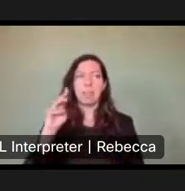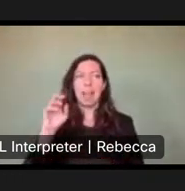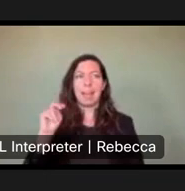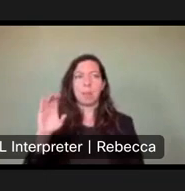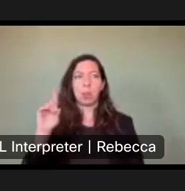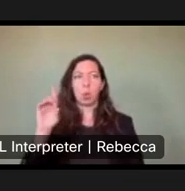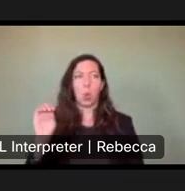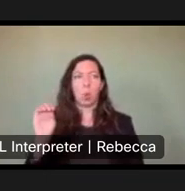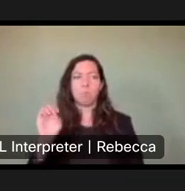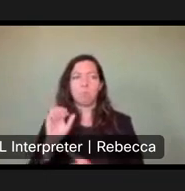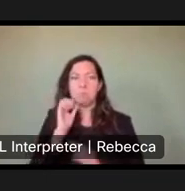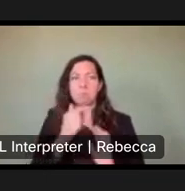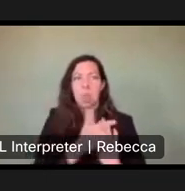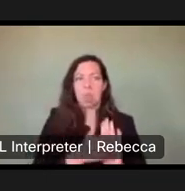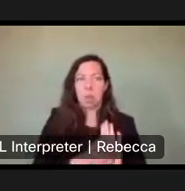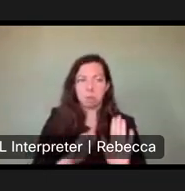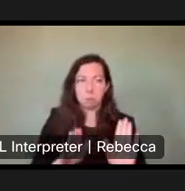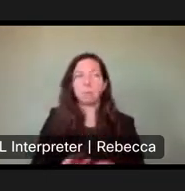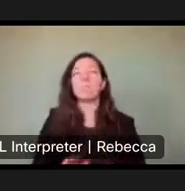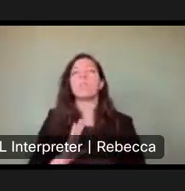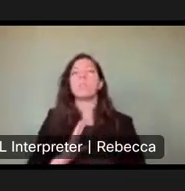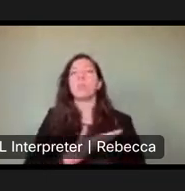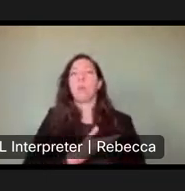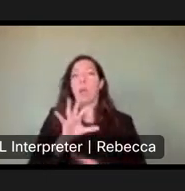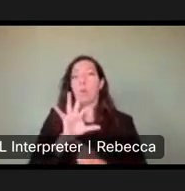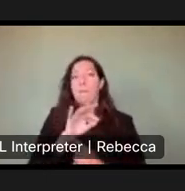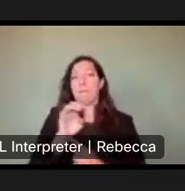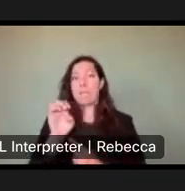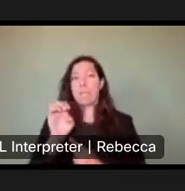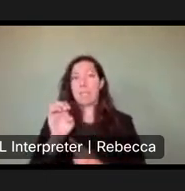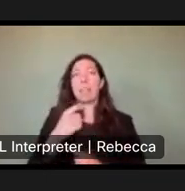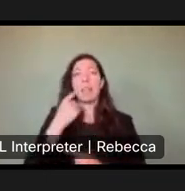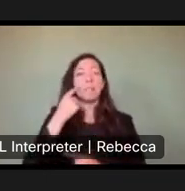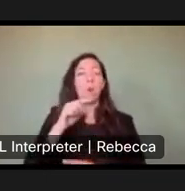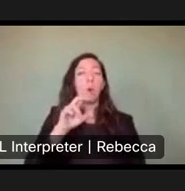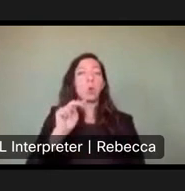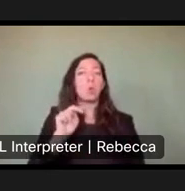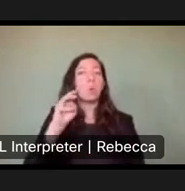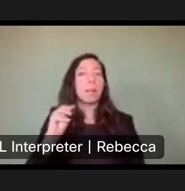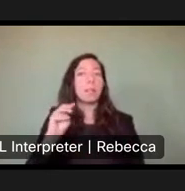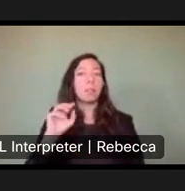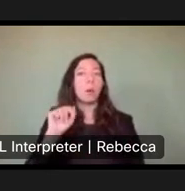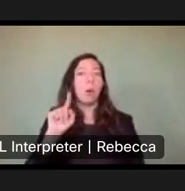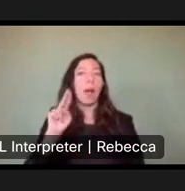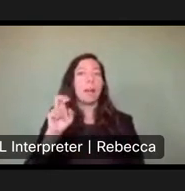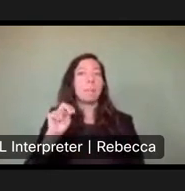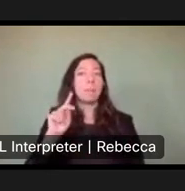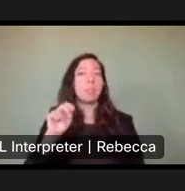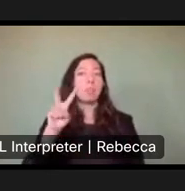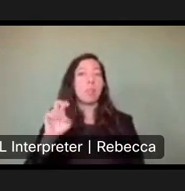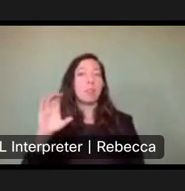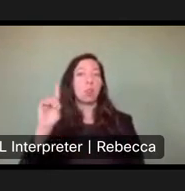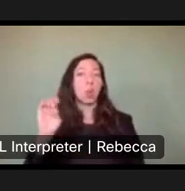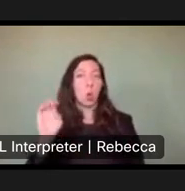our fees for state parks are set under New Mexico administrative code. Pursuant to our statutes,